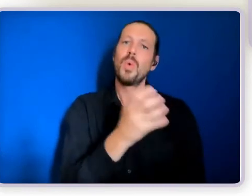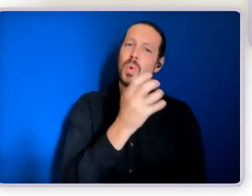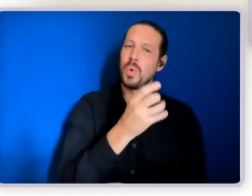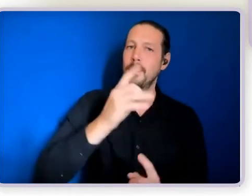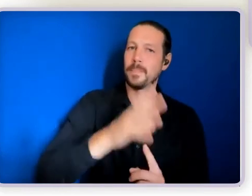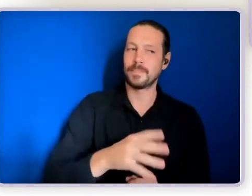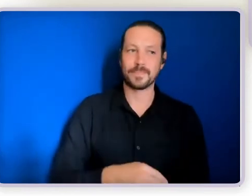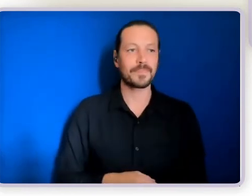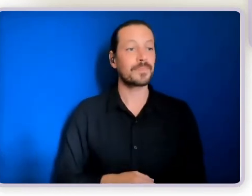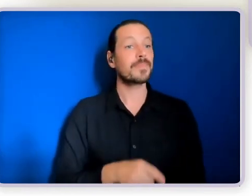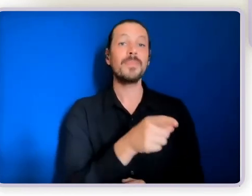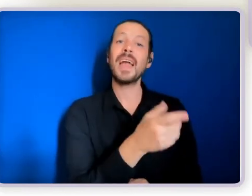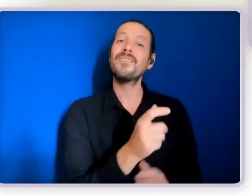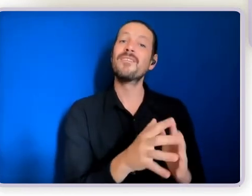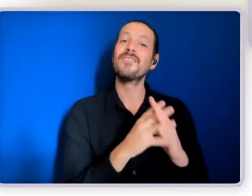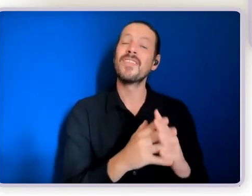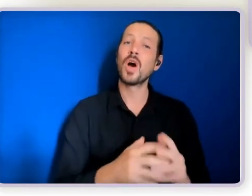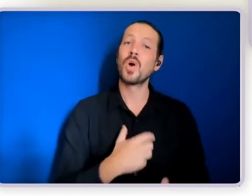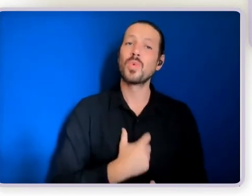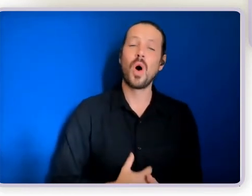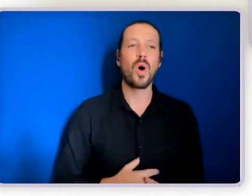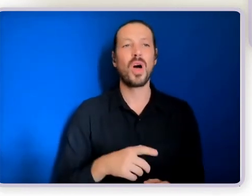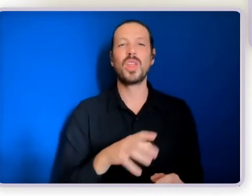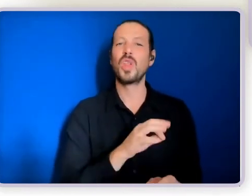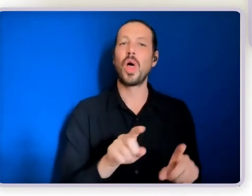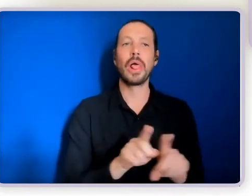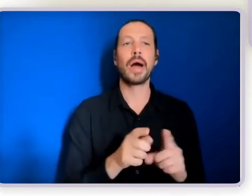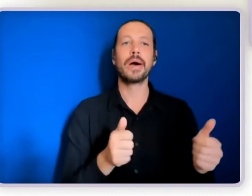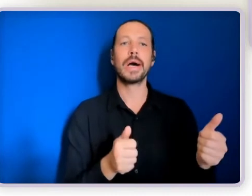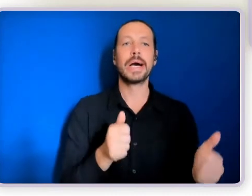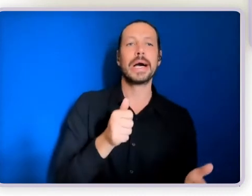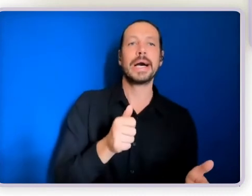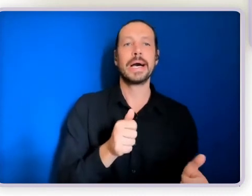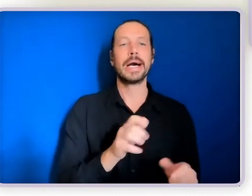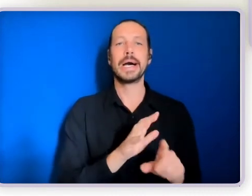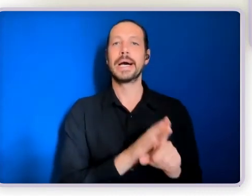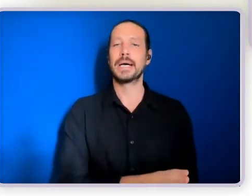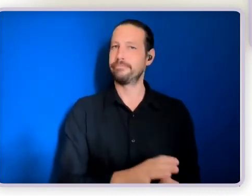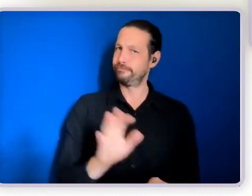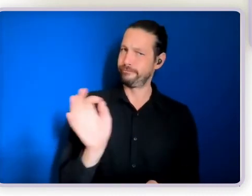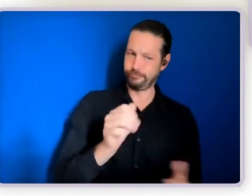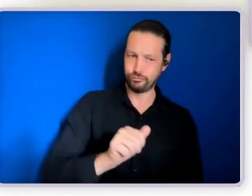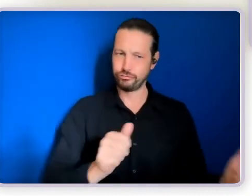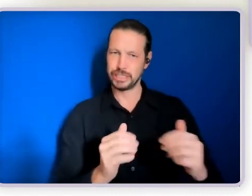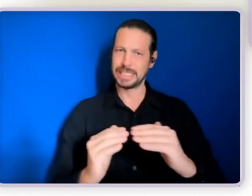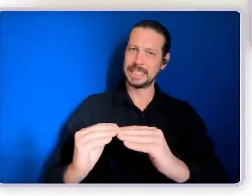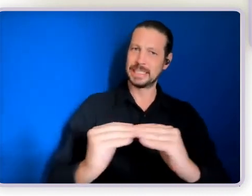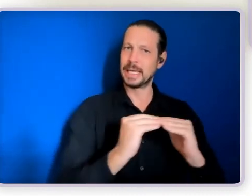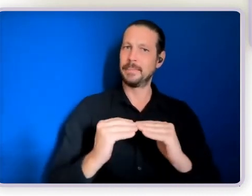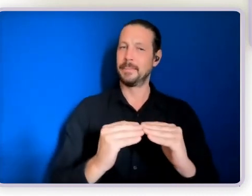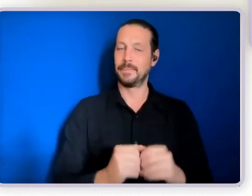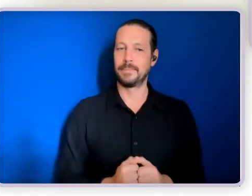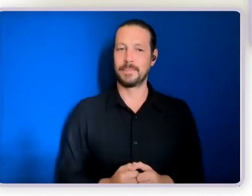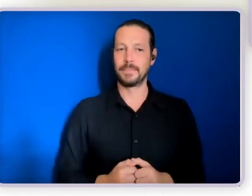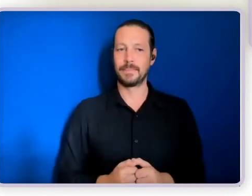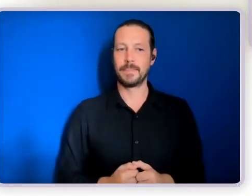is not treated as a second-class citizen and certainly not devalued and in fact that the actions taken by the circle and